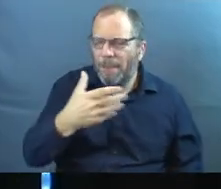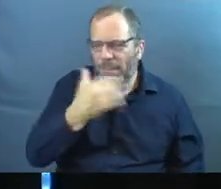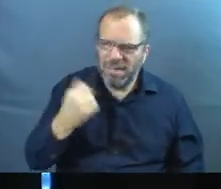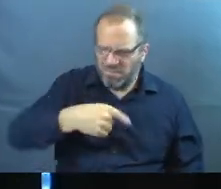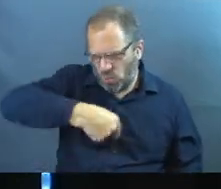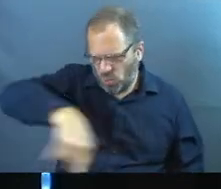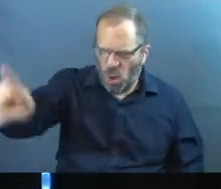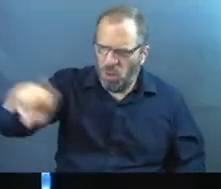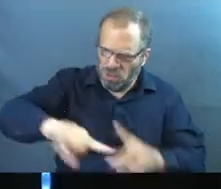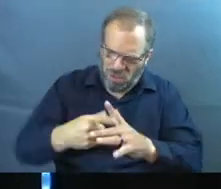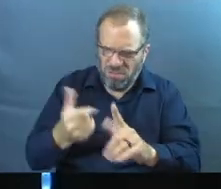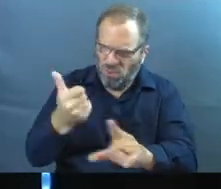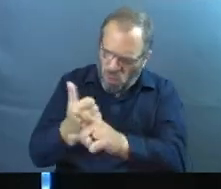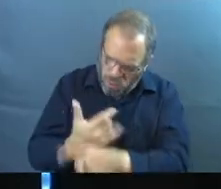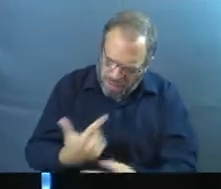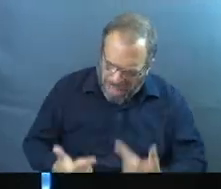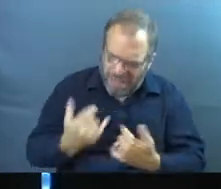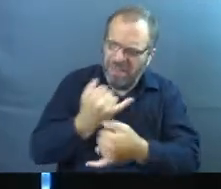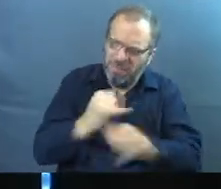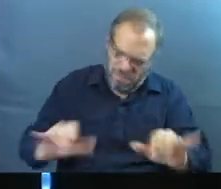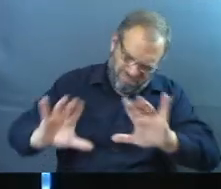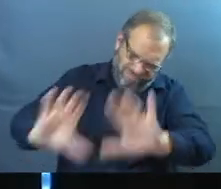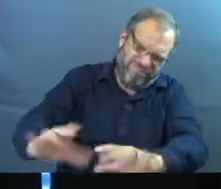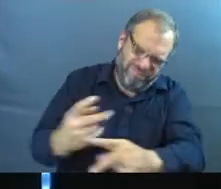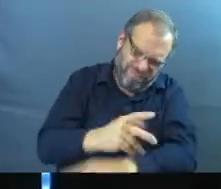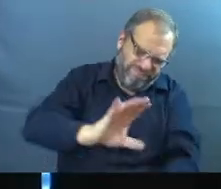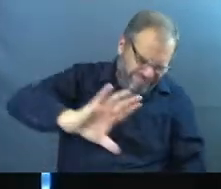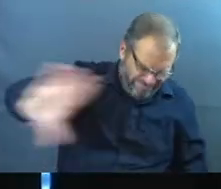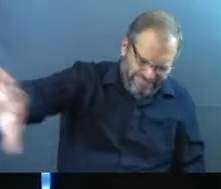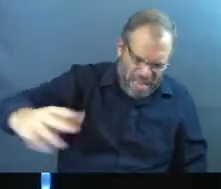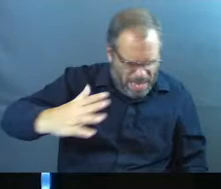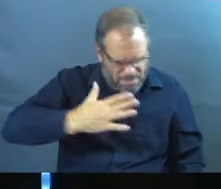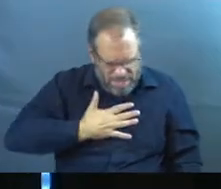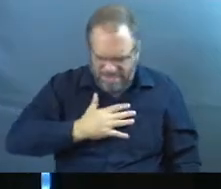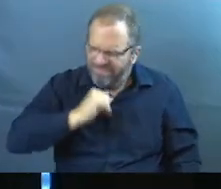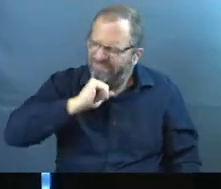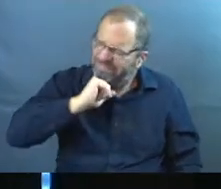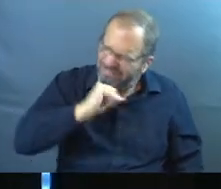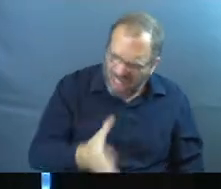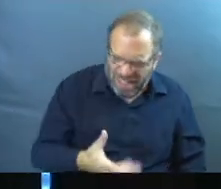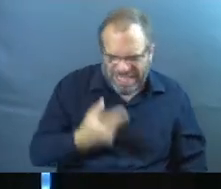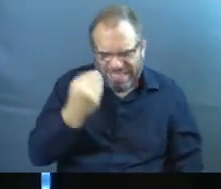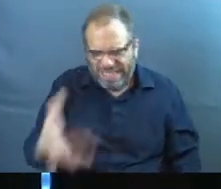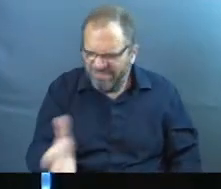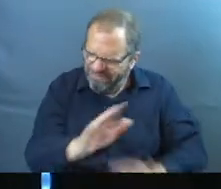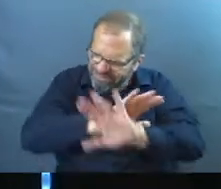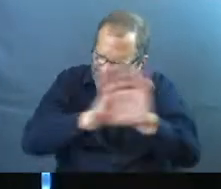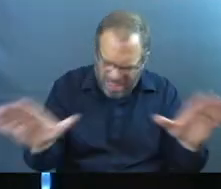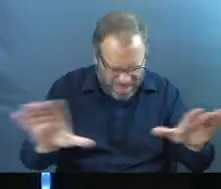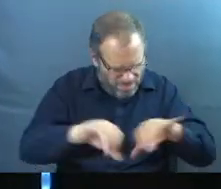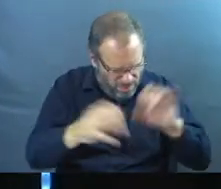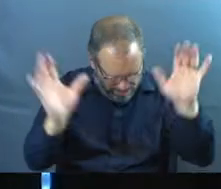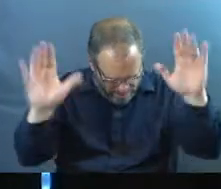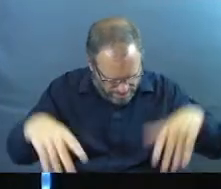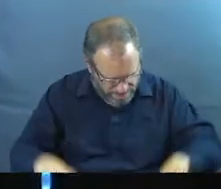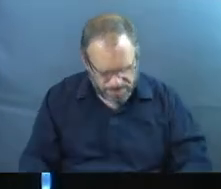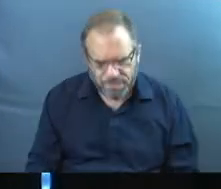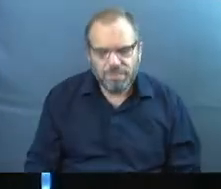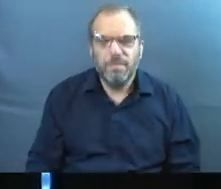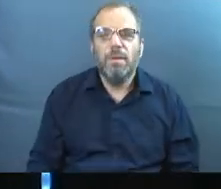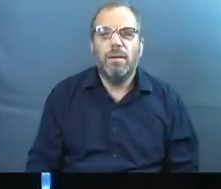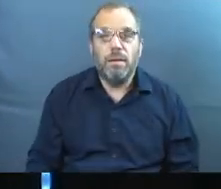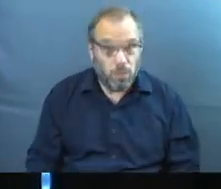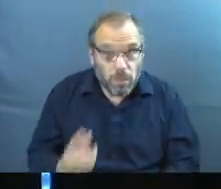starting over. Start new. Figure it out a different way. I've got nothing to offer you. There's nothing but brokenness when you come with me.